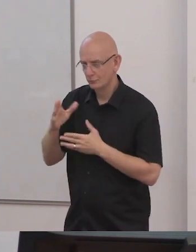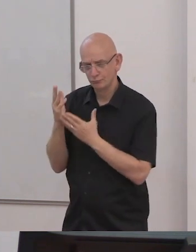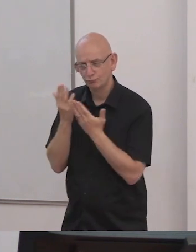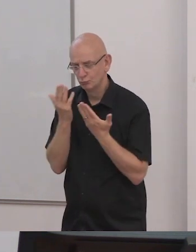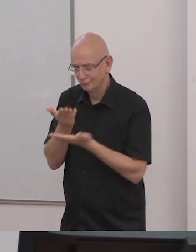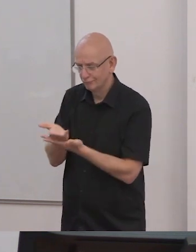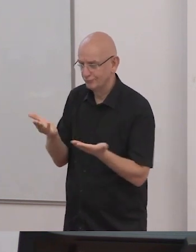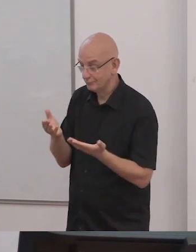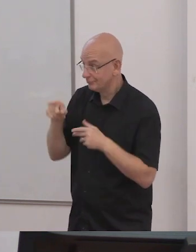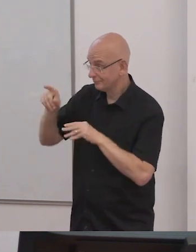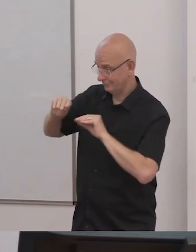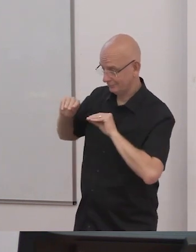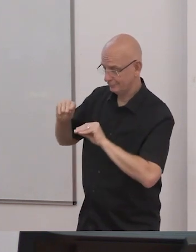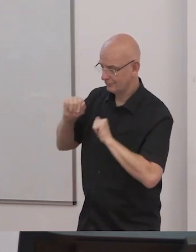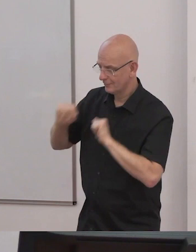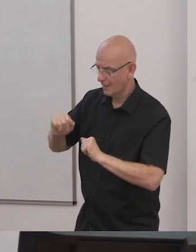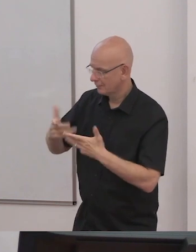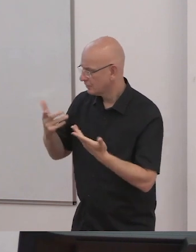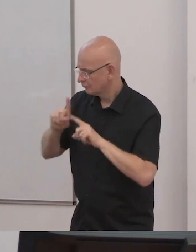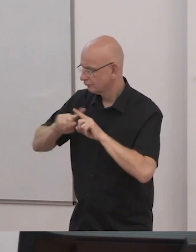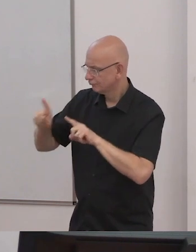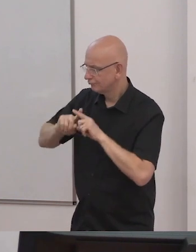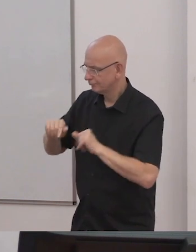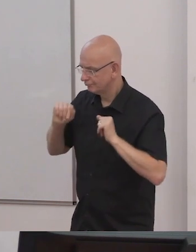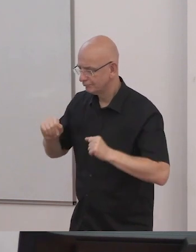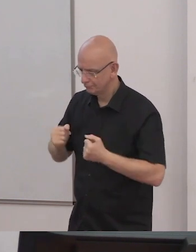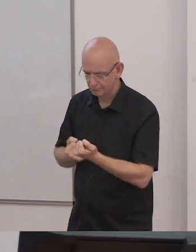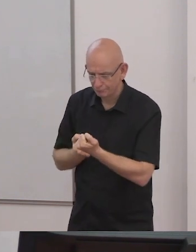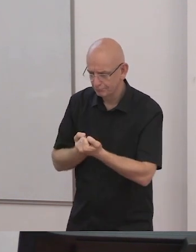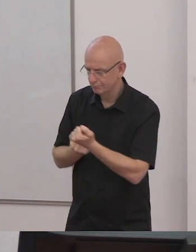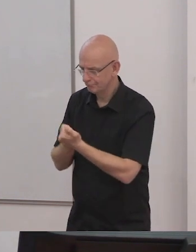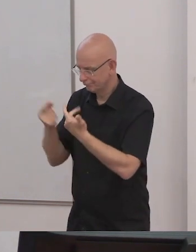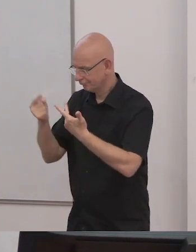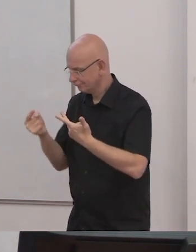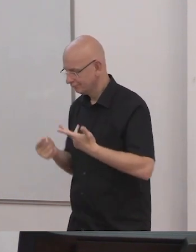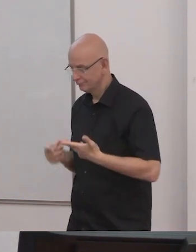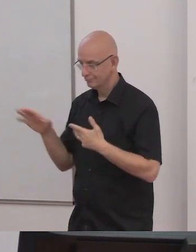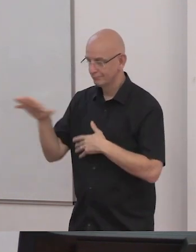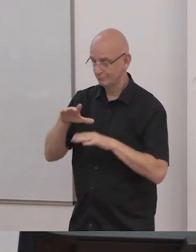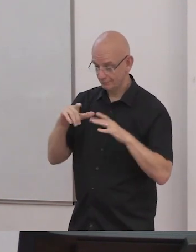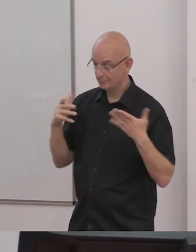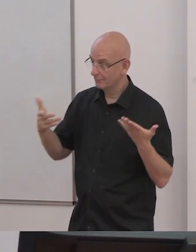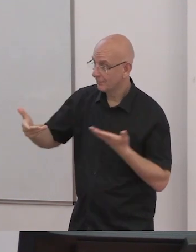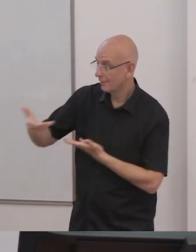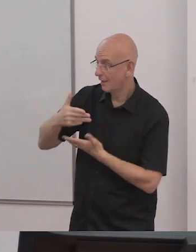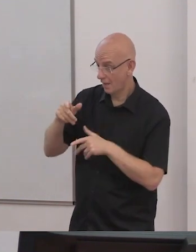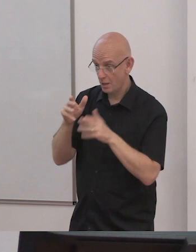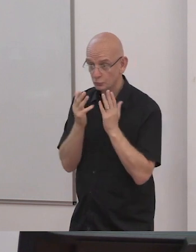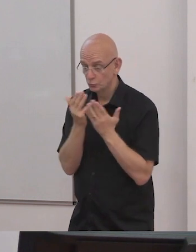connecting with all students while providing specific support to some